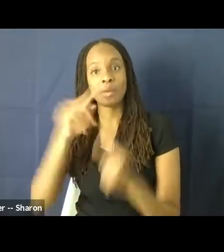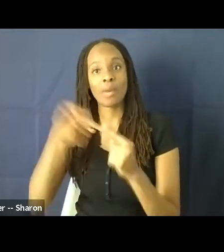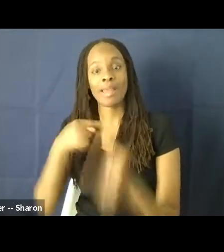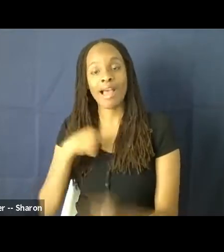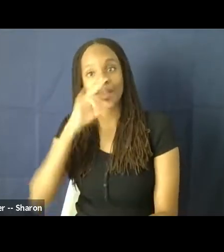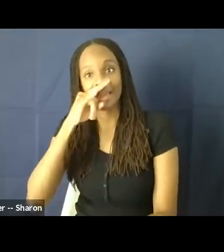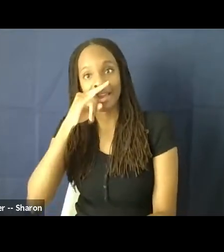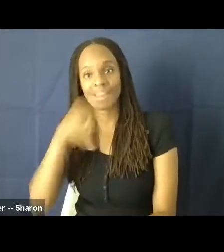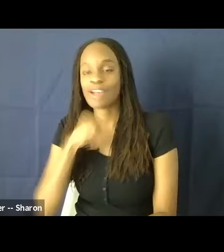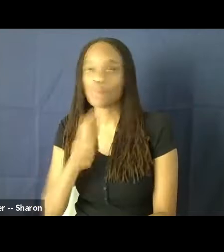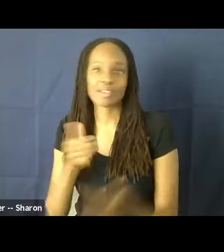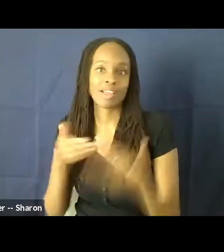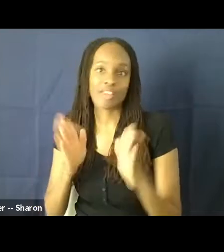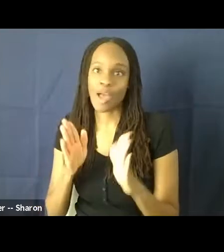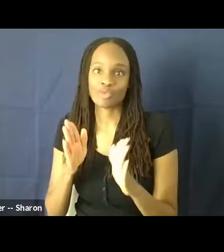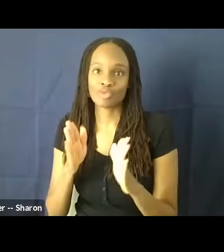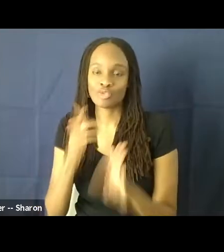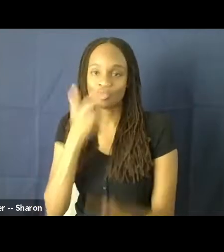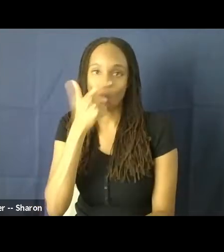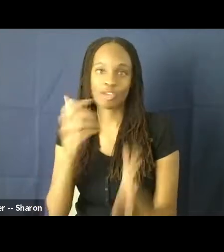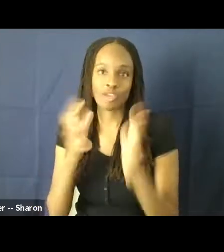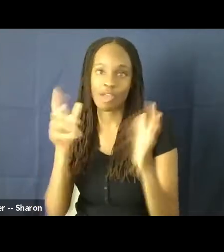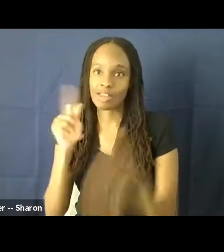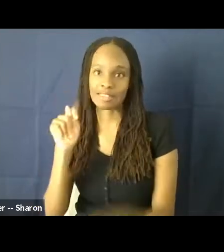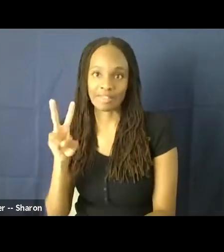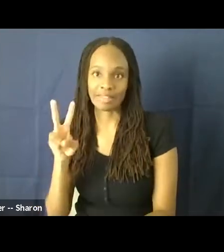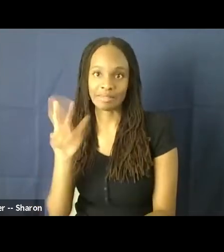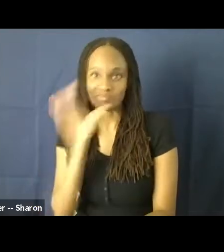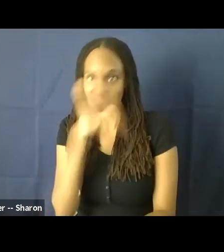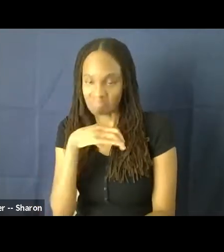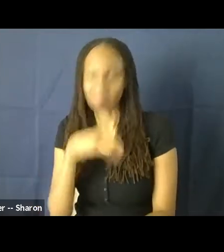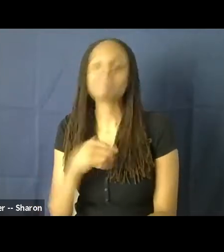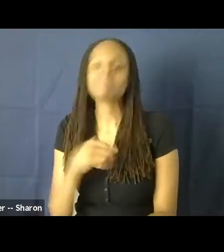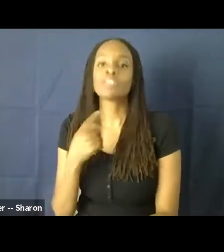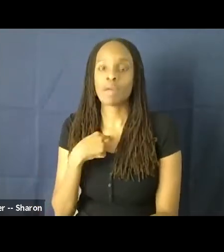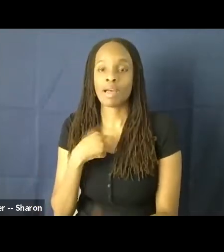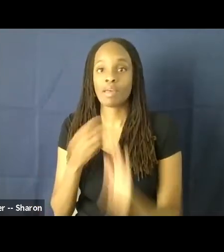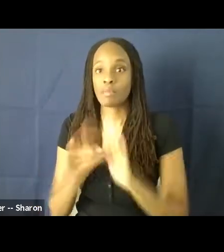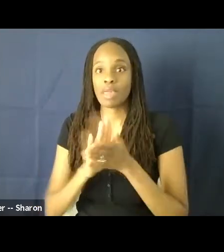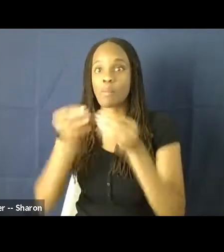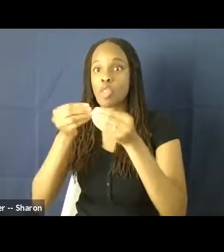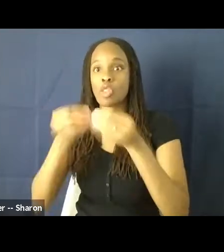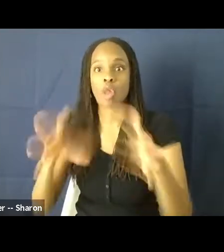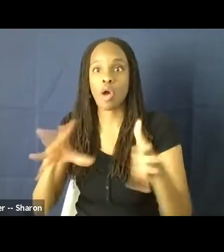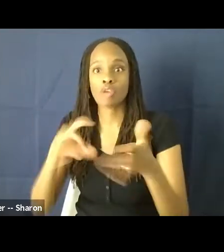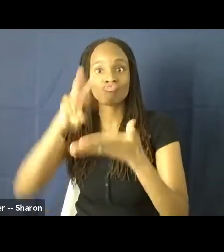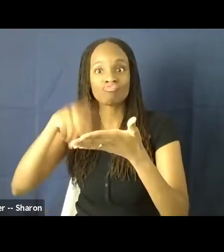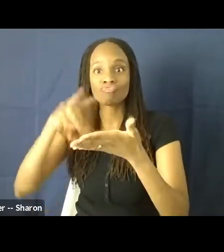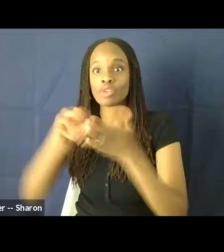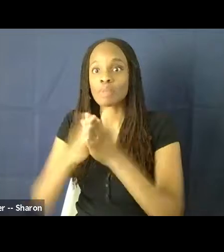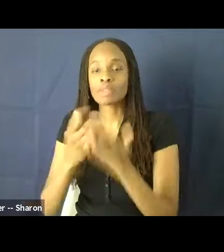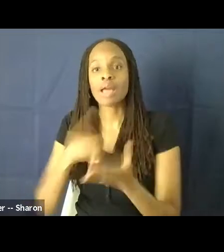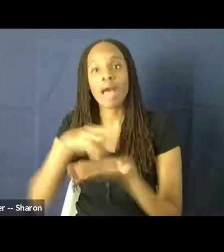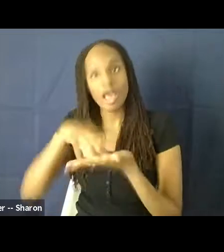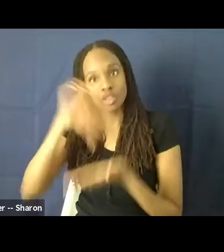I wasn't allowed to watch that much television, funnily enough. And so I always got lost in books and I learned to really love film.